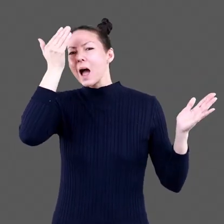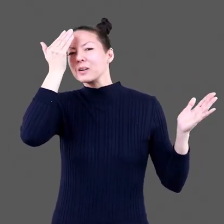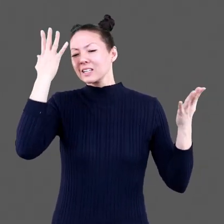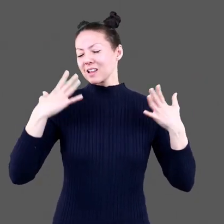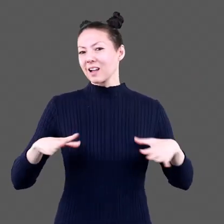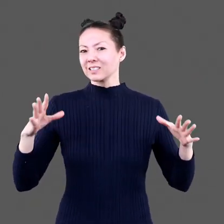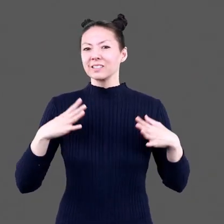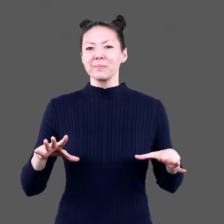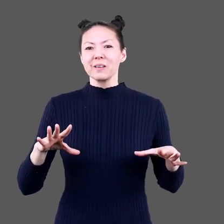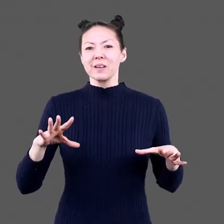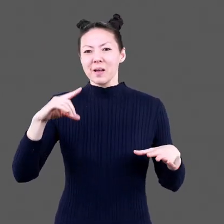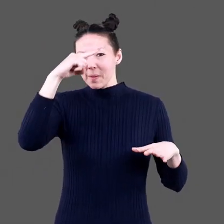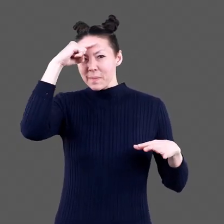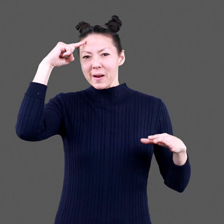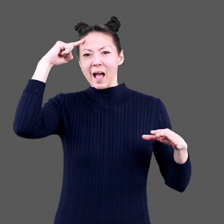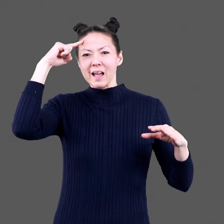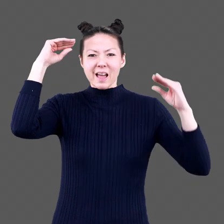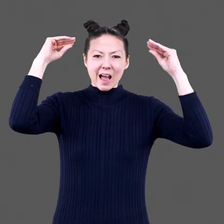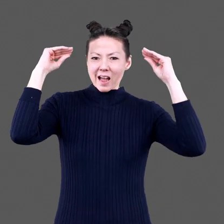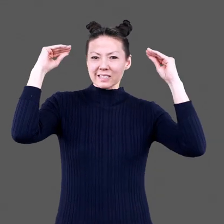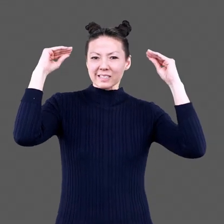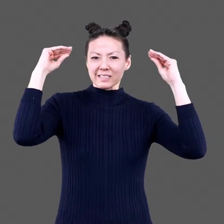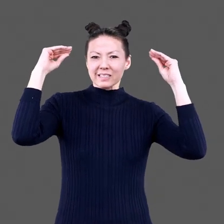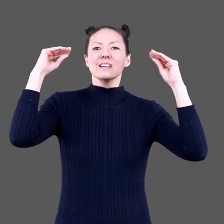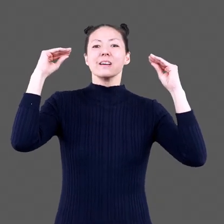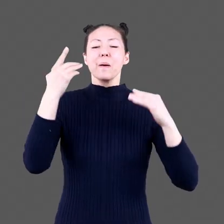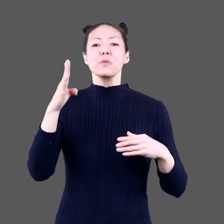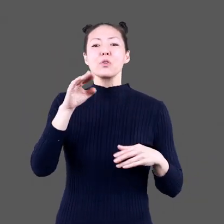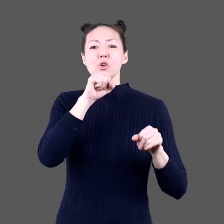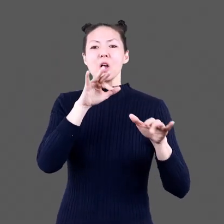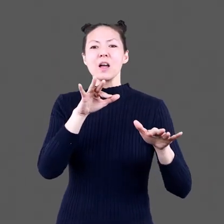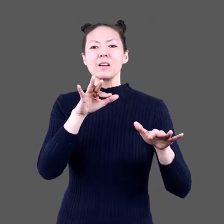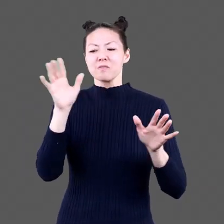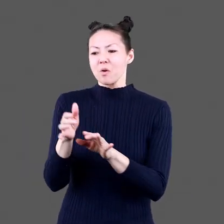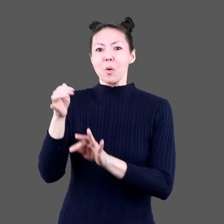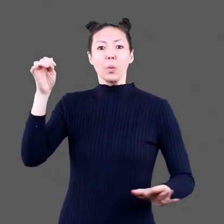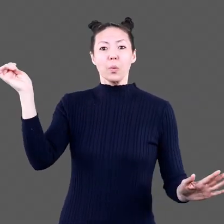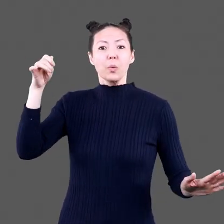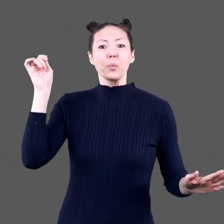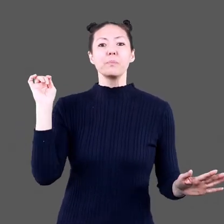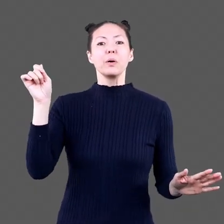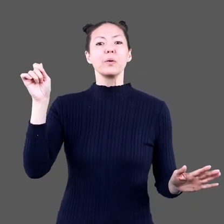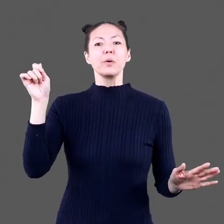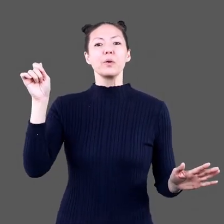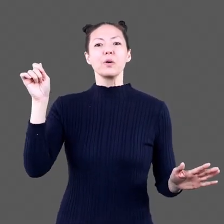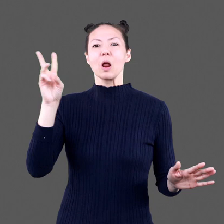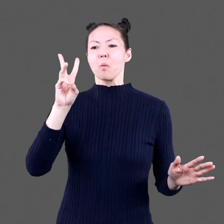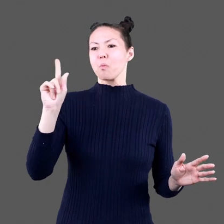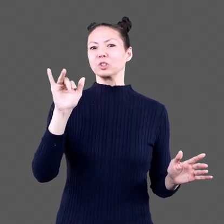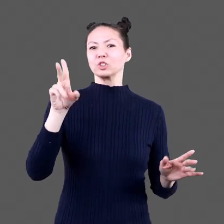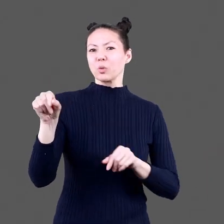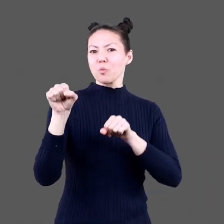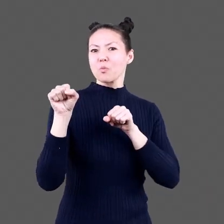wears a pirate costume With a black tricorn hat A blue dragon holds a wand And wears a